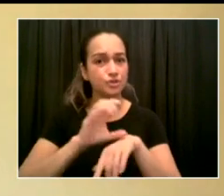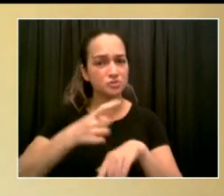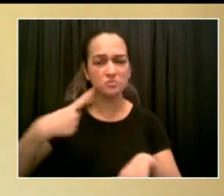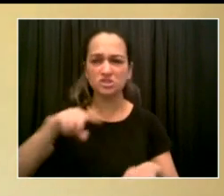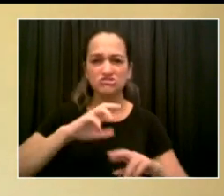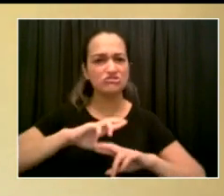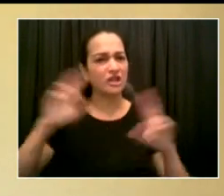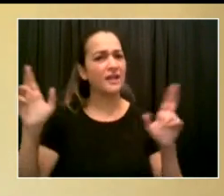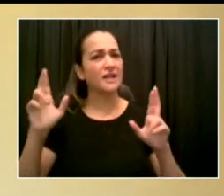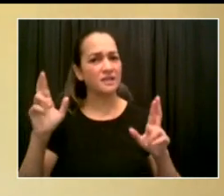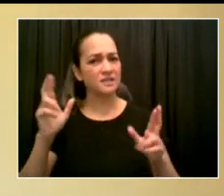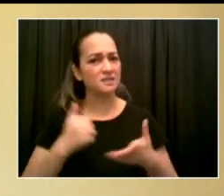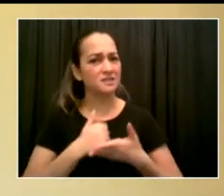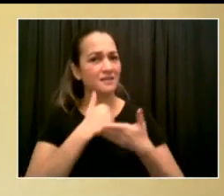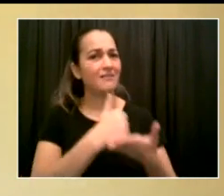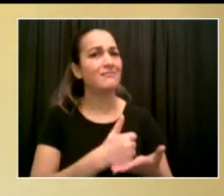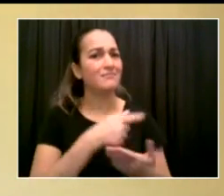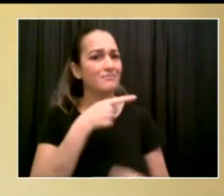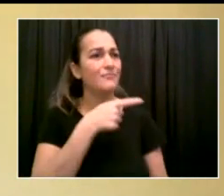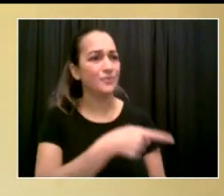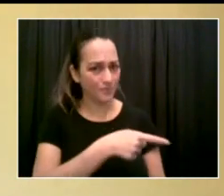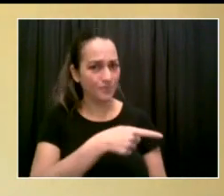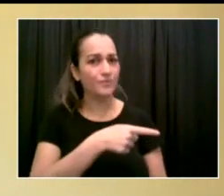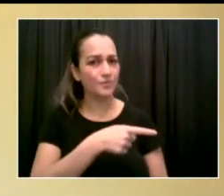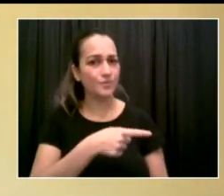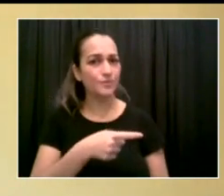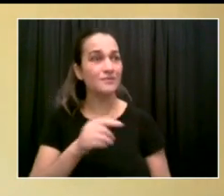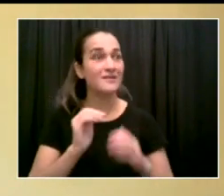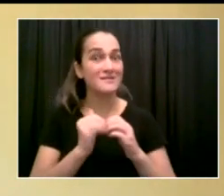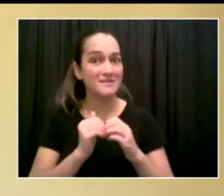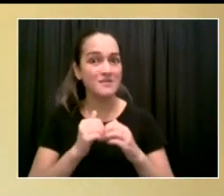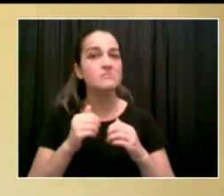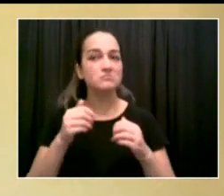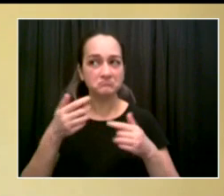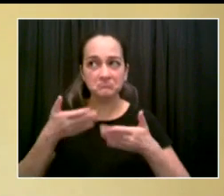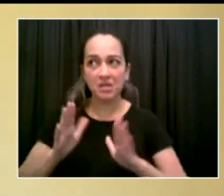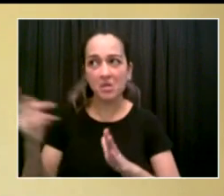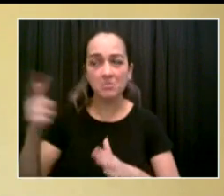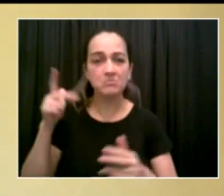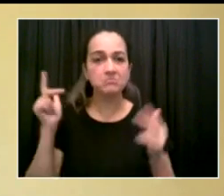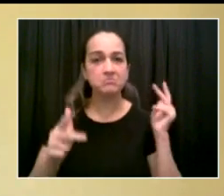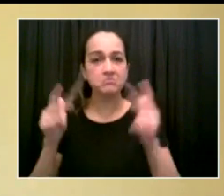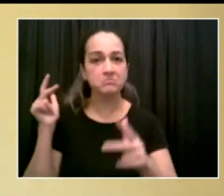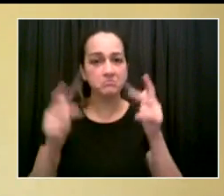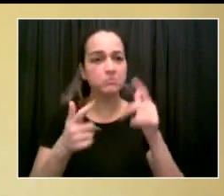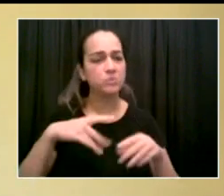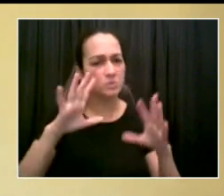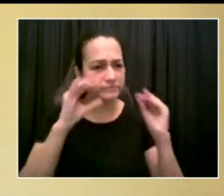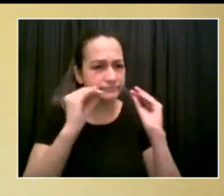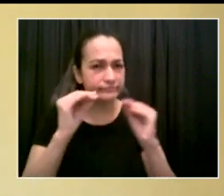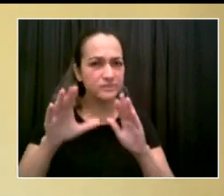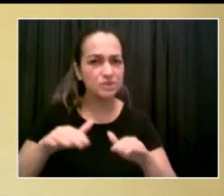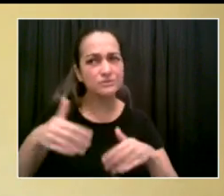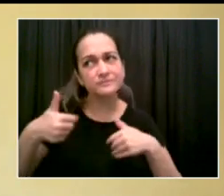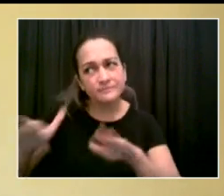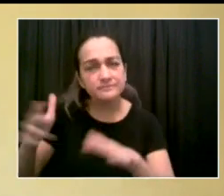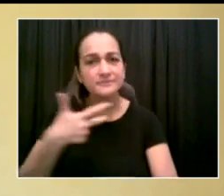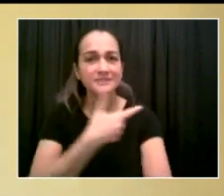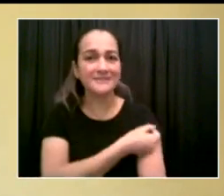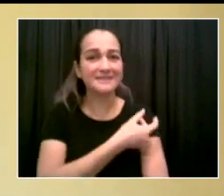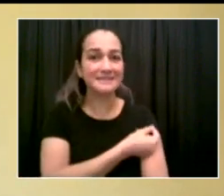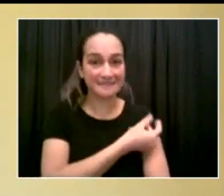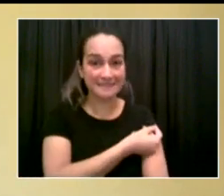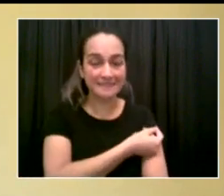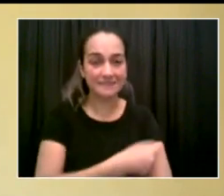I want to tell you that we probably didn't need the very practical incentives that you mentioned, especially the cash